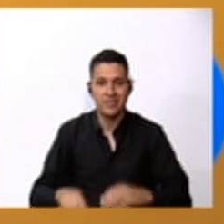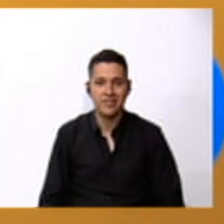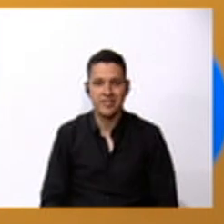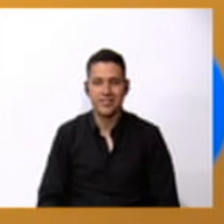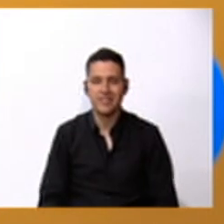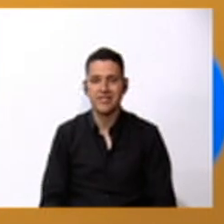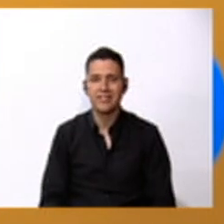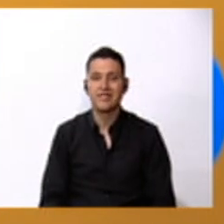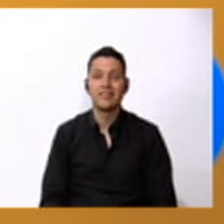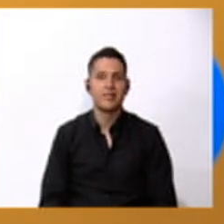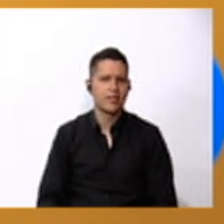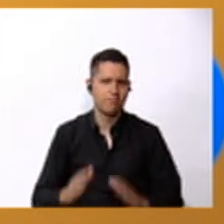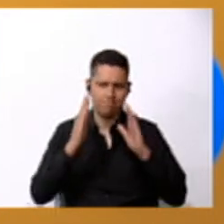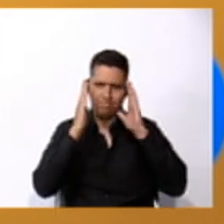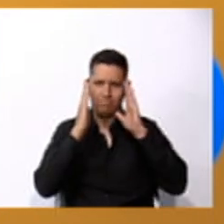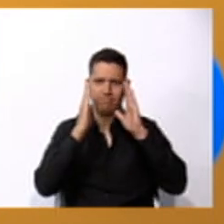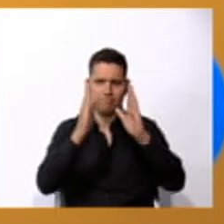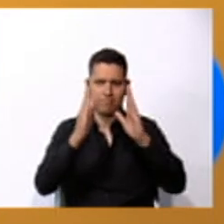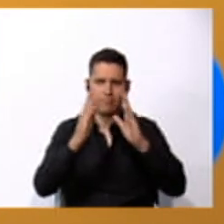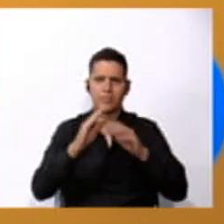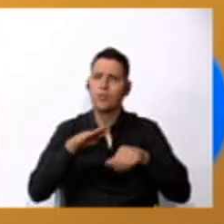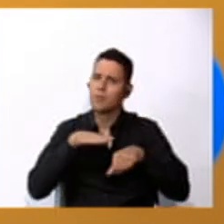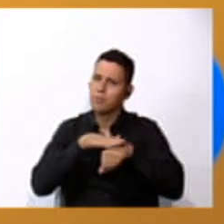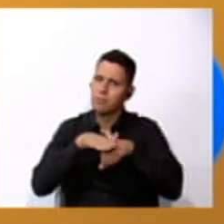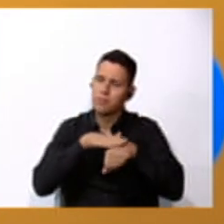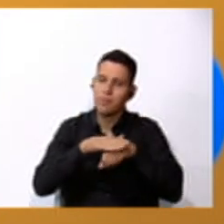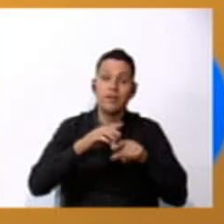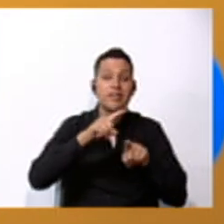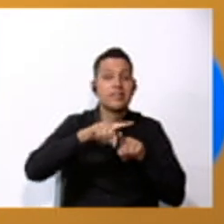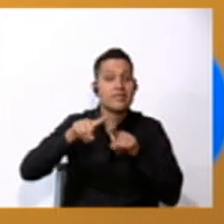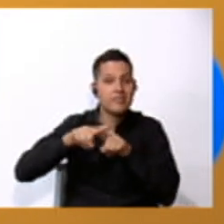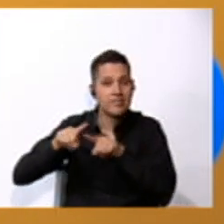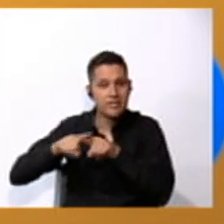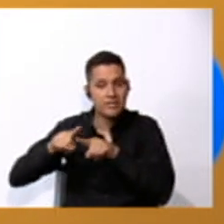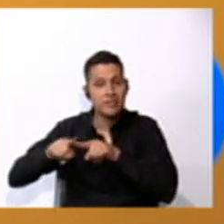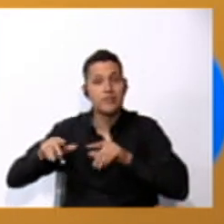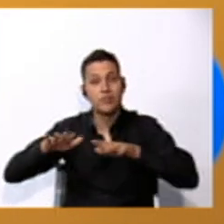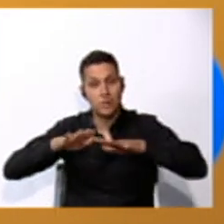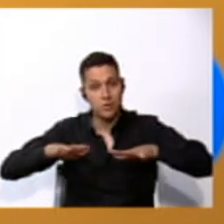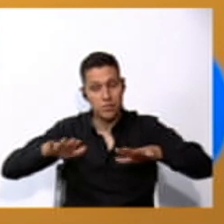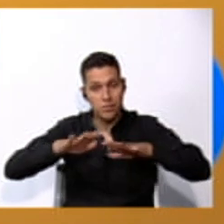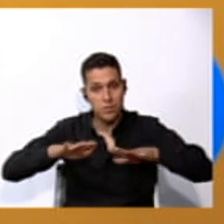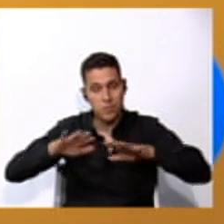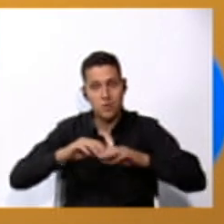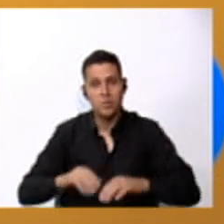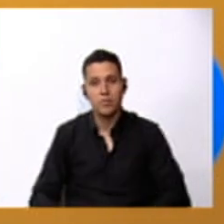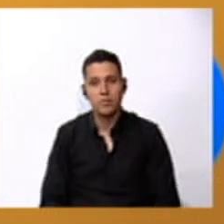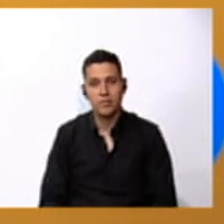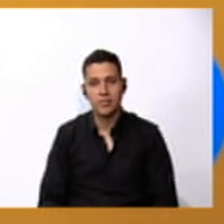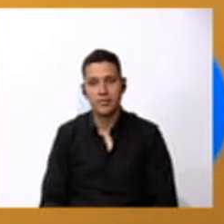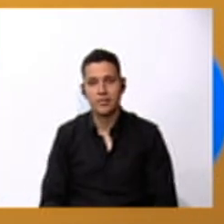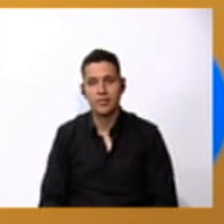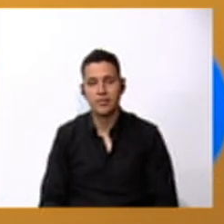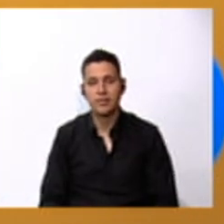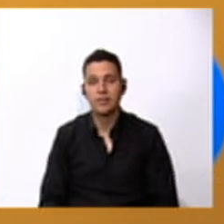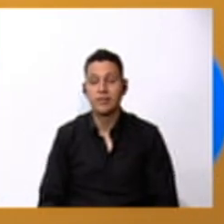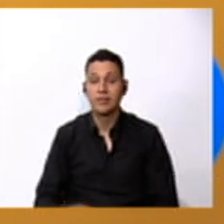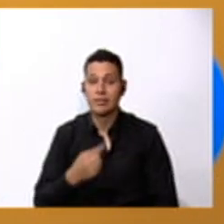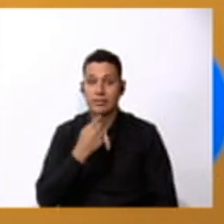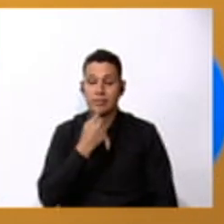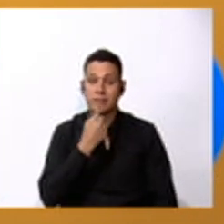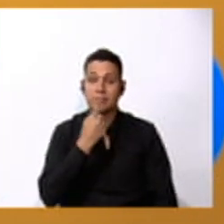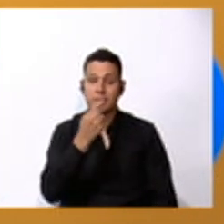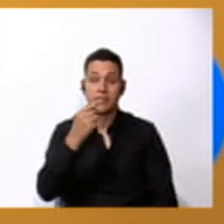pay attention to the different places that the girl mentions in the video